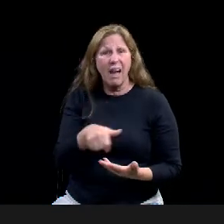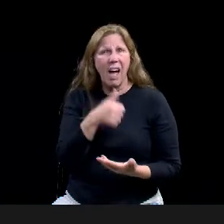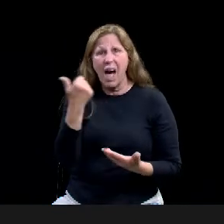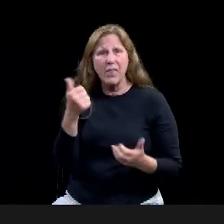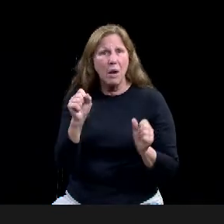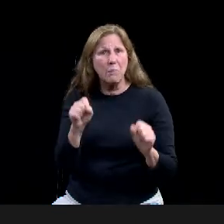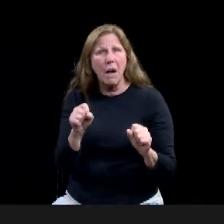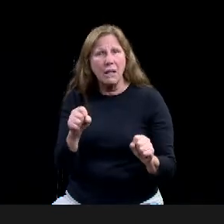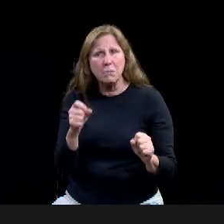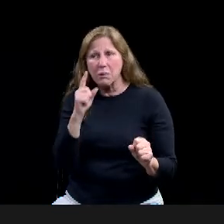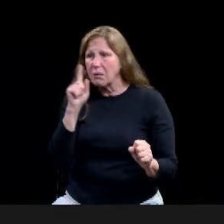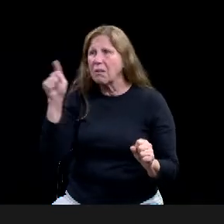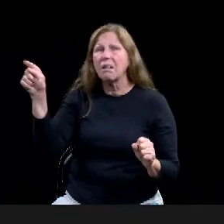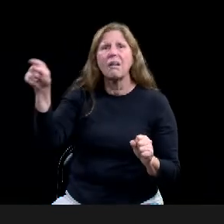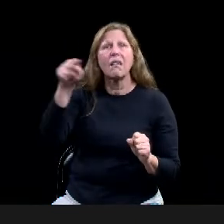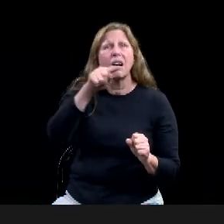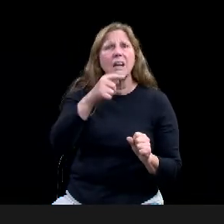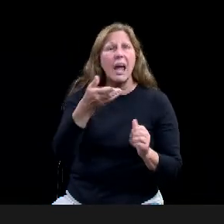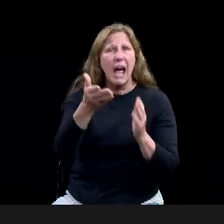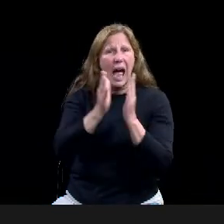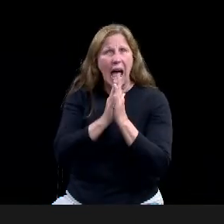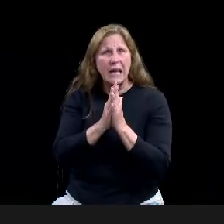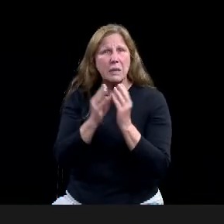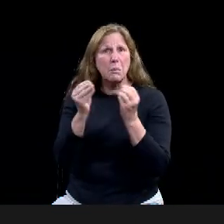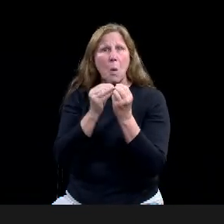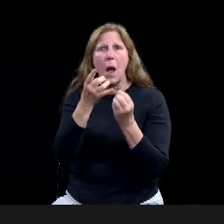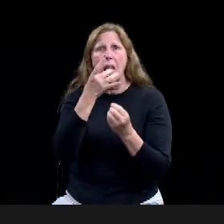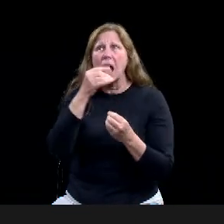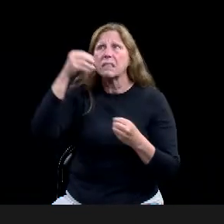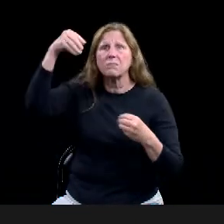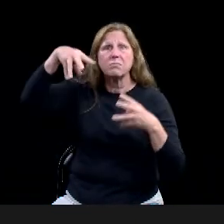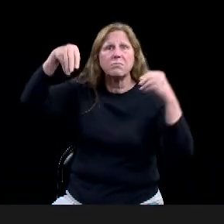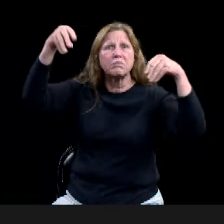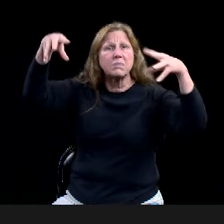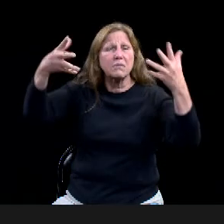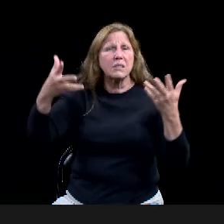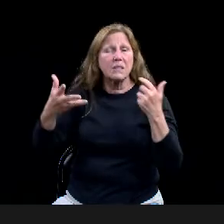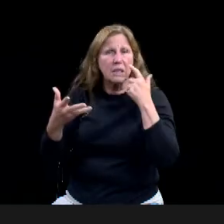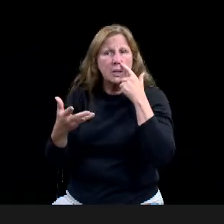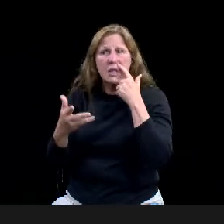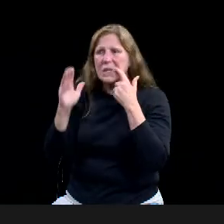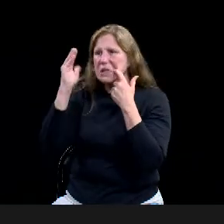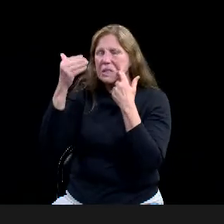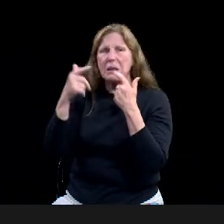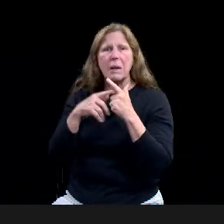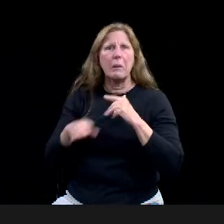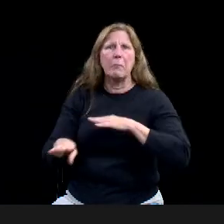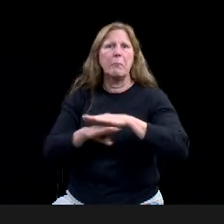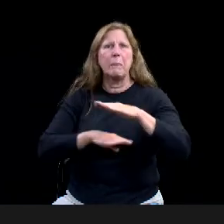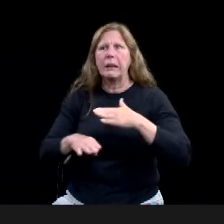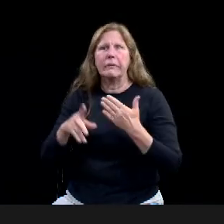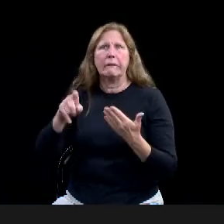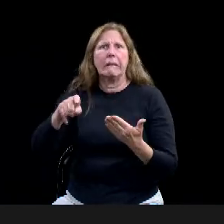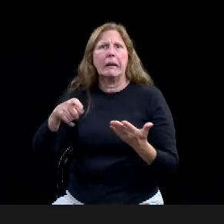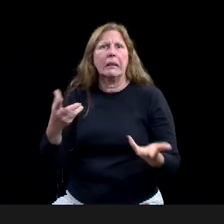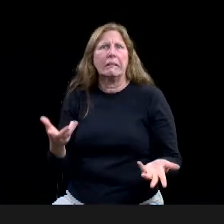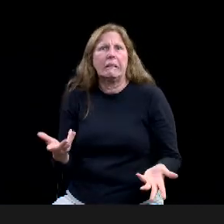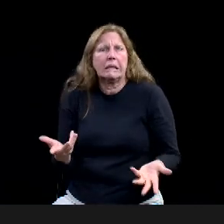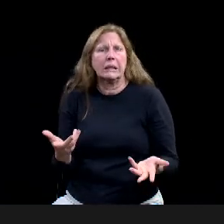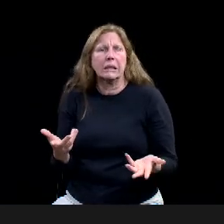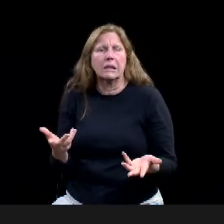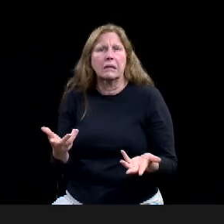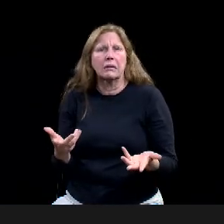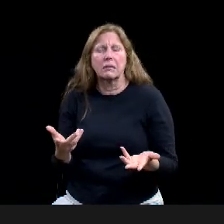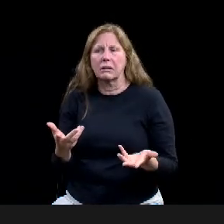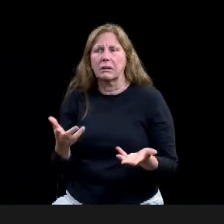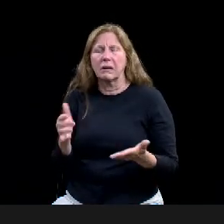city amenity to me. Um, that seems kind of odd in a situation like this. Yes, ma'am. There, there is a, a regular process